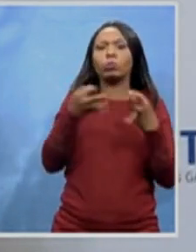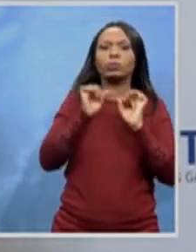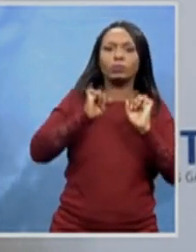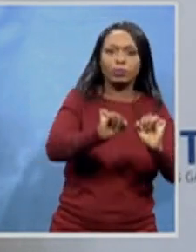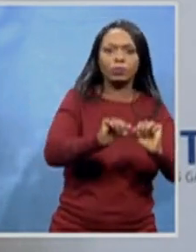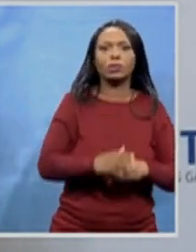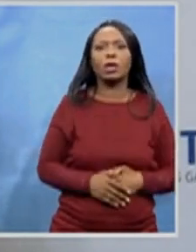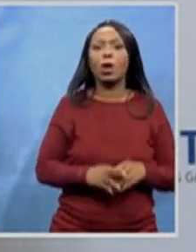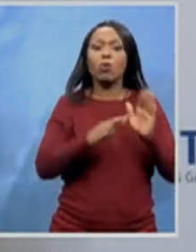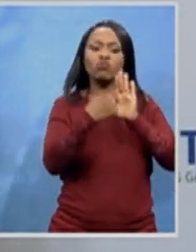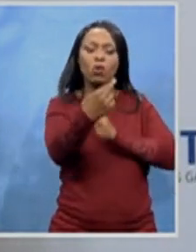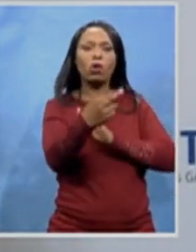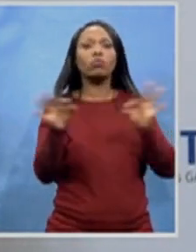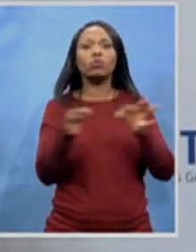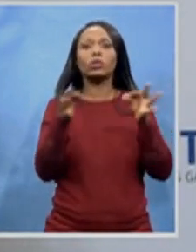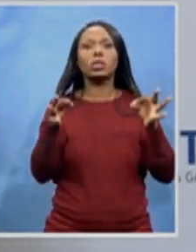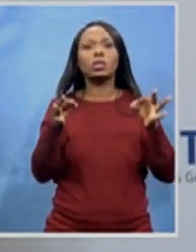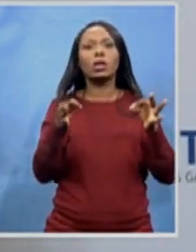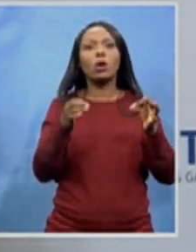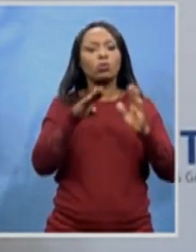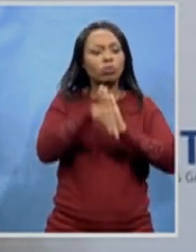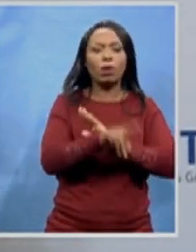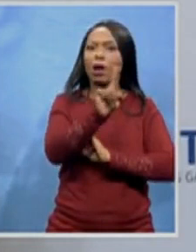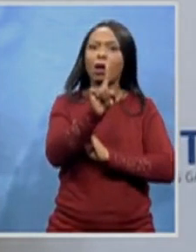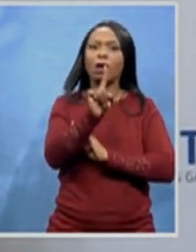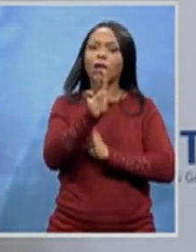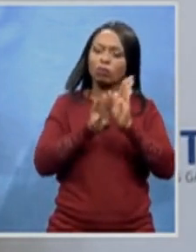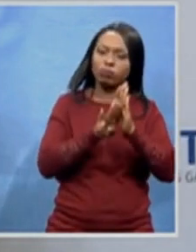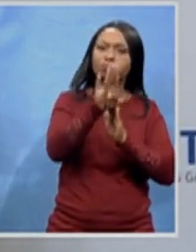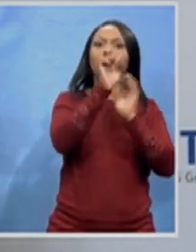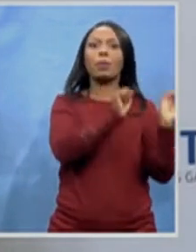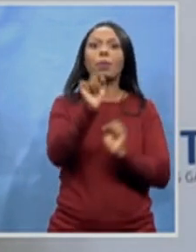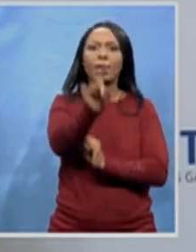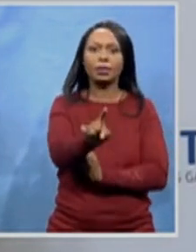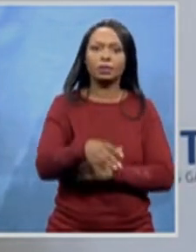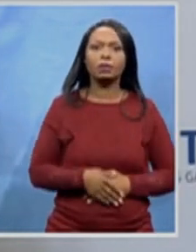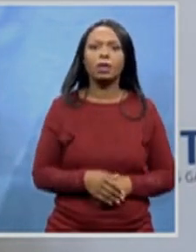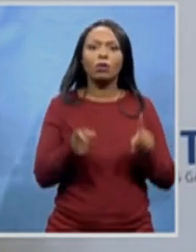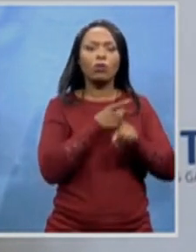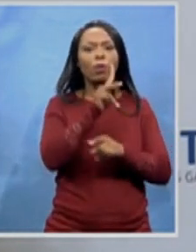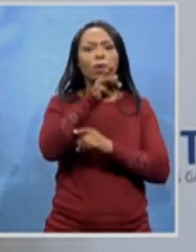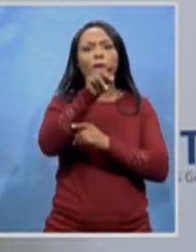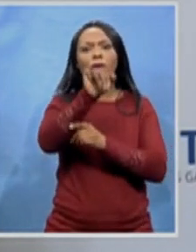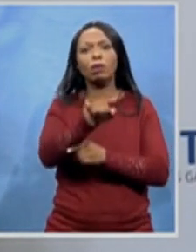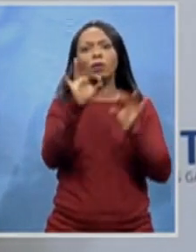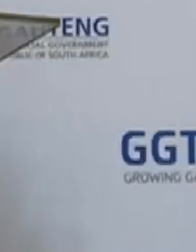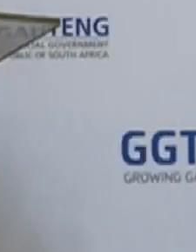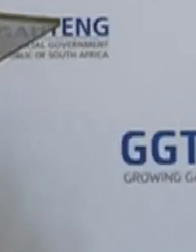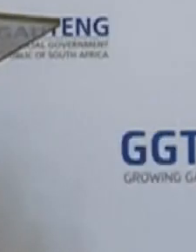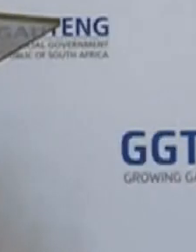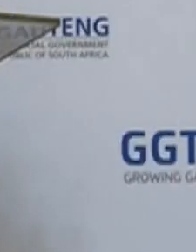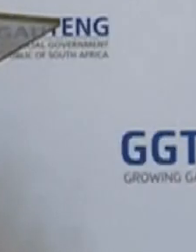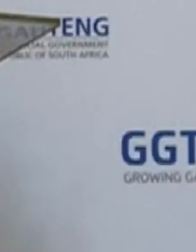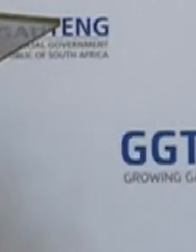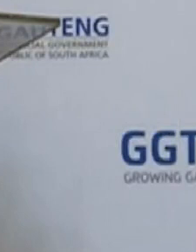And those from the Galawajizmi family who say don't play too far from the current generation and the